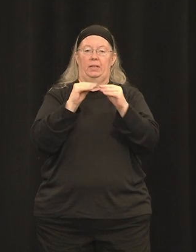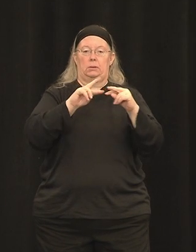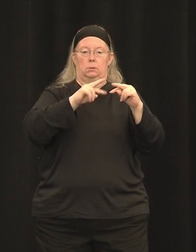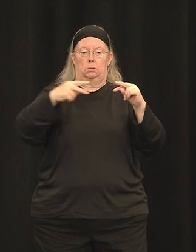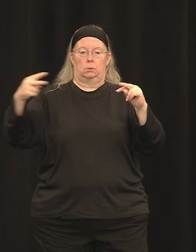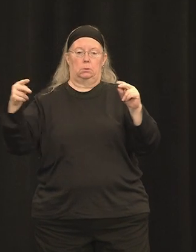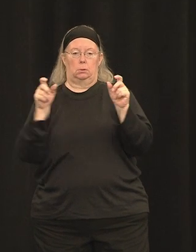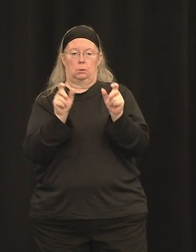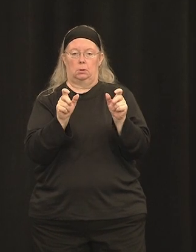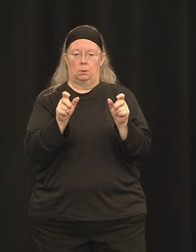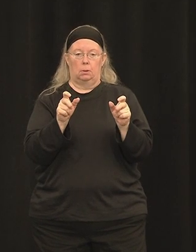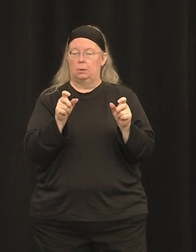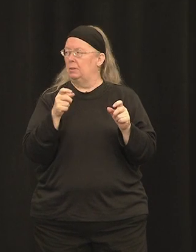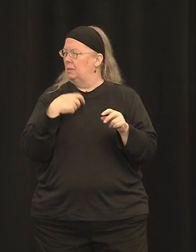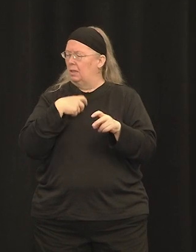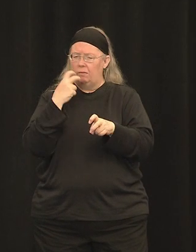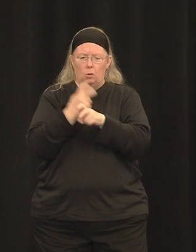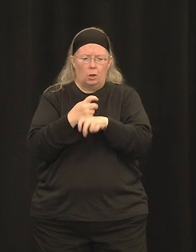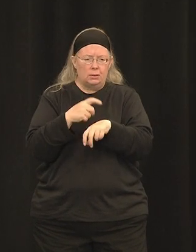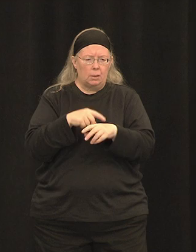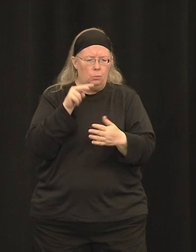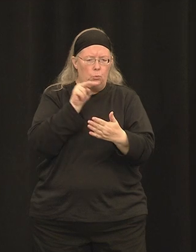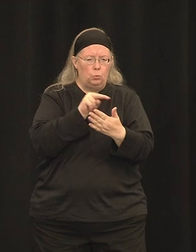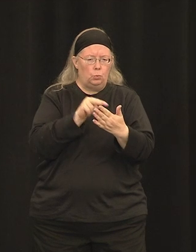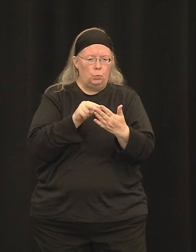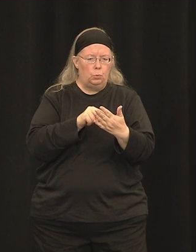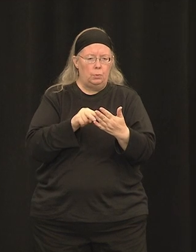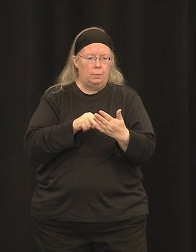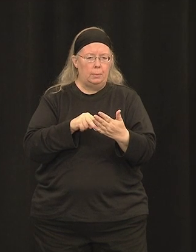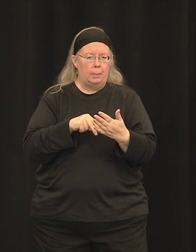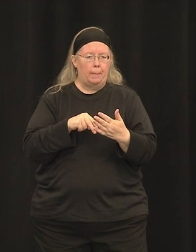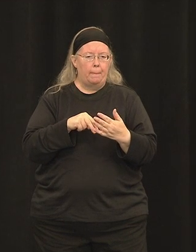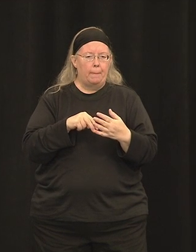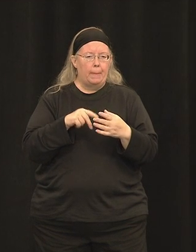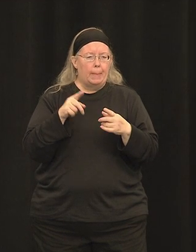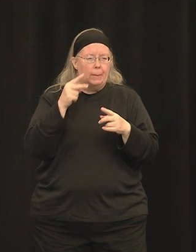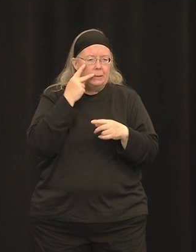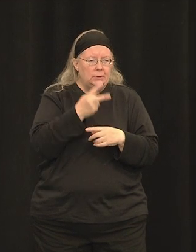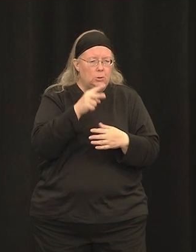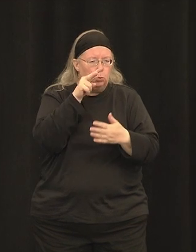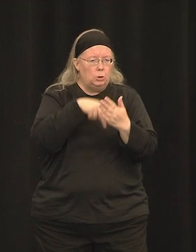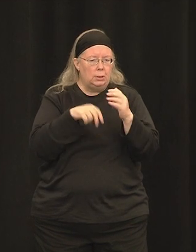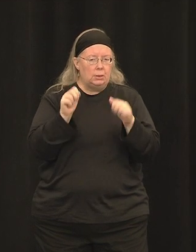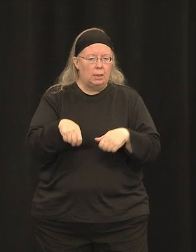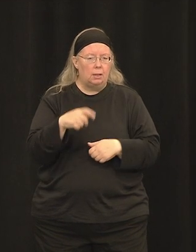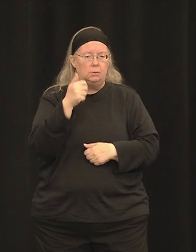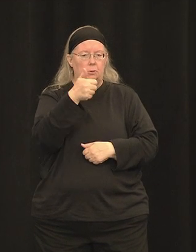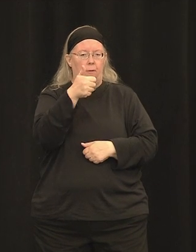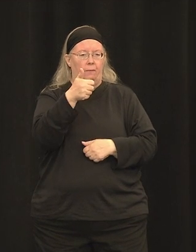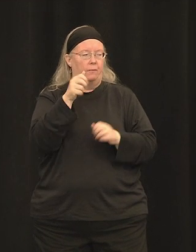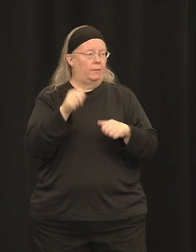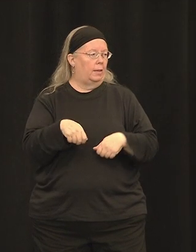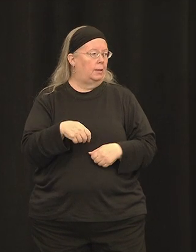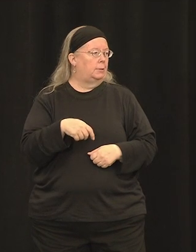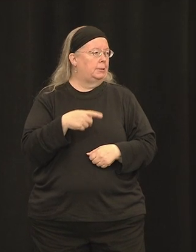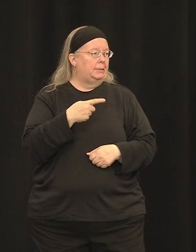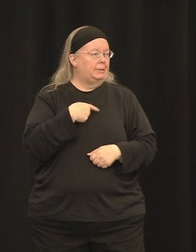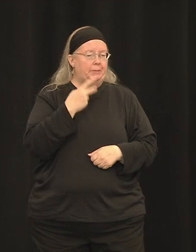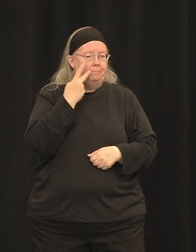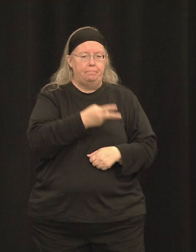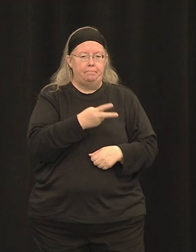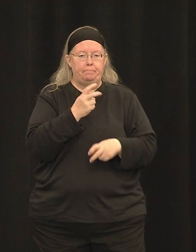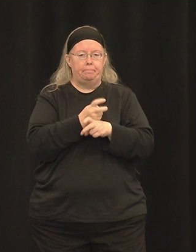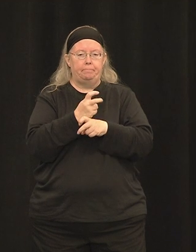so I'm going to let you guys read that, and if I miss something, I'll come back to it later. It's so small. Okay, so